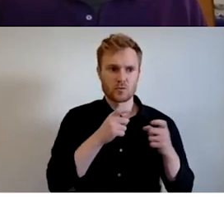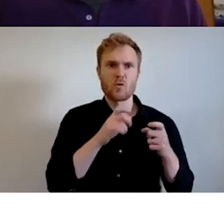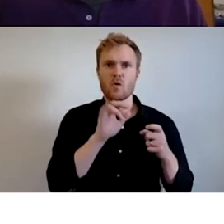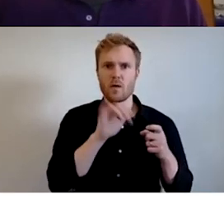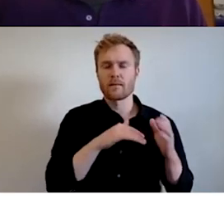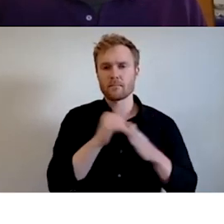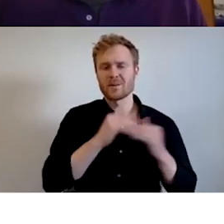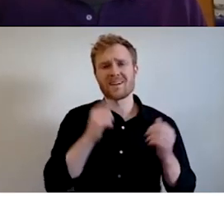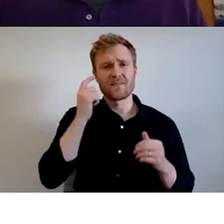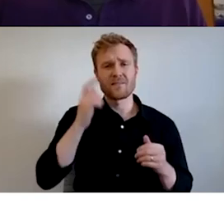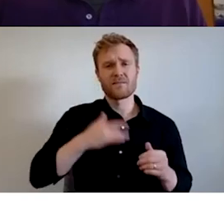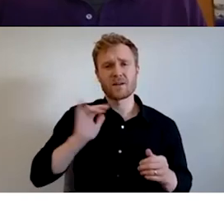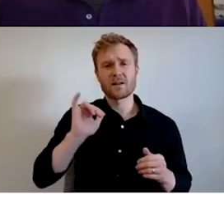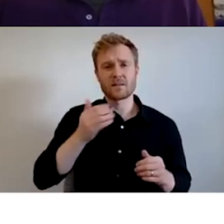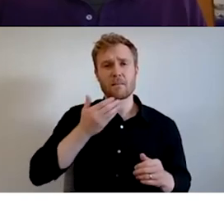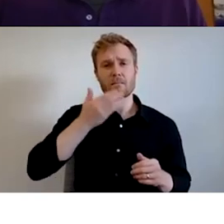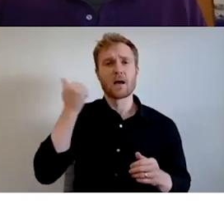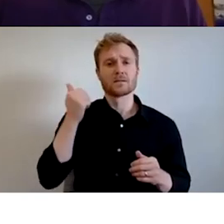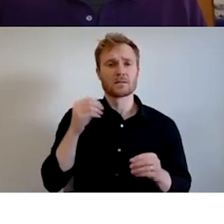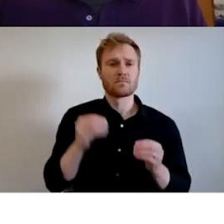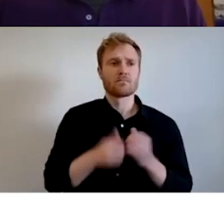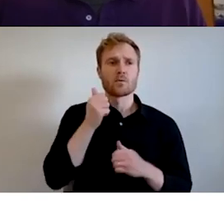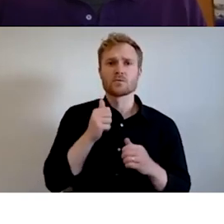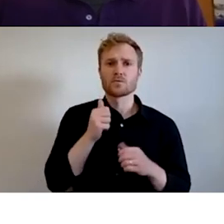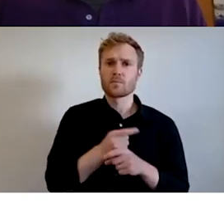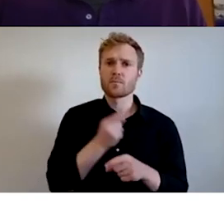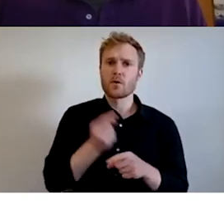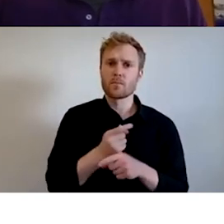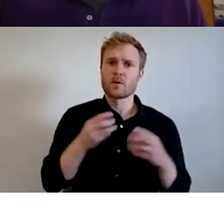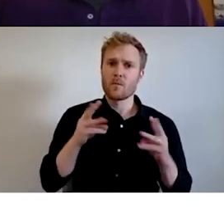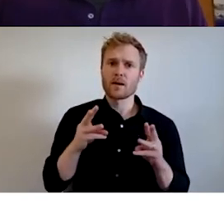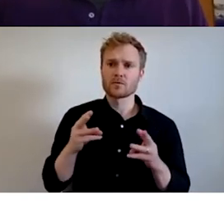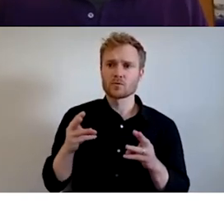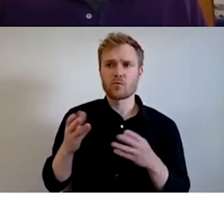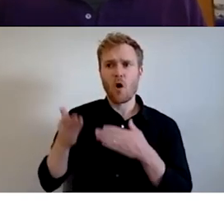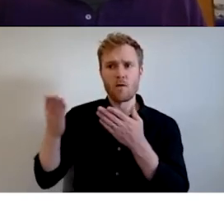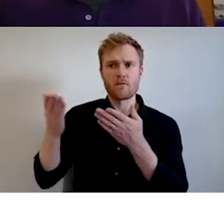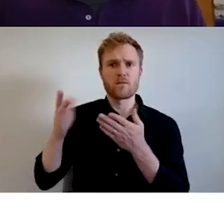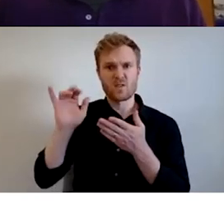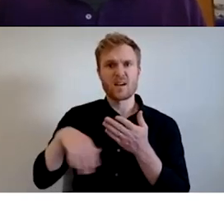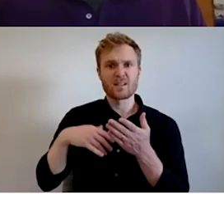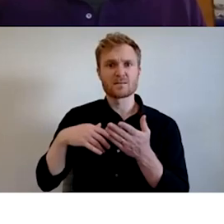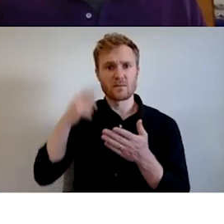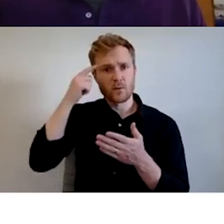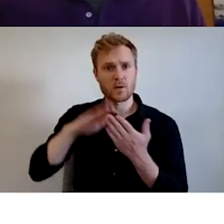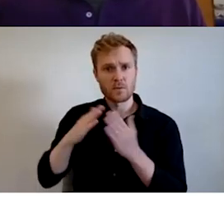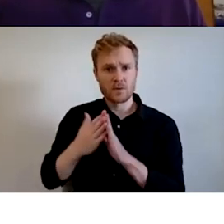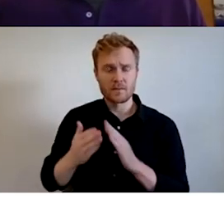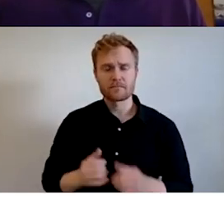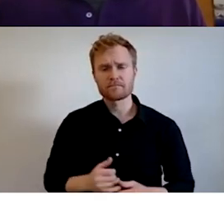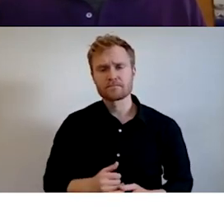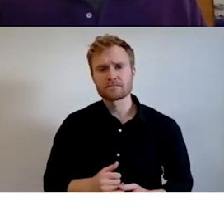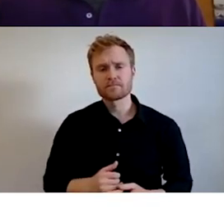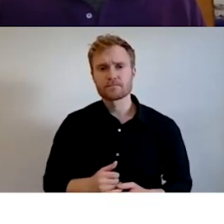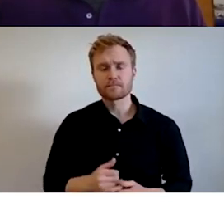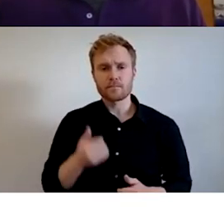best, most appropriate way to deliver that type of function to the community. I think there are also, um, some other, um,